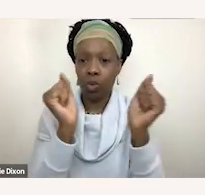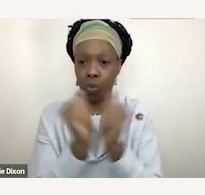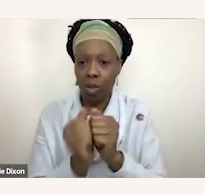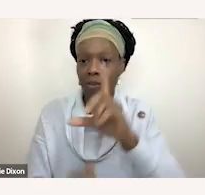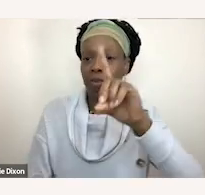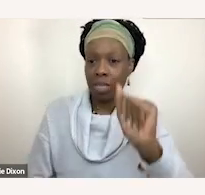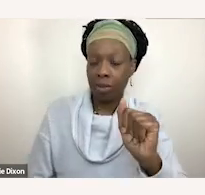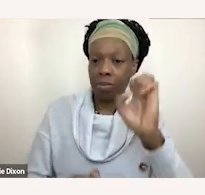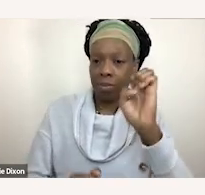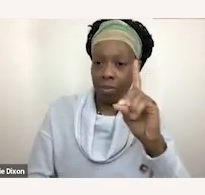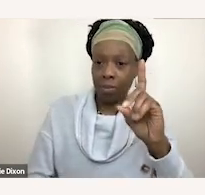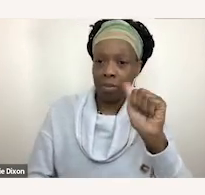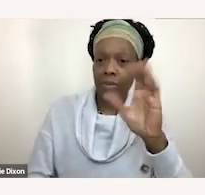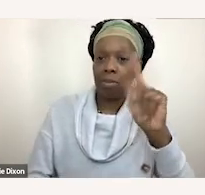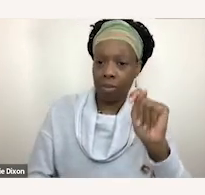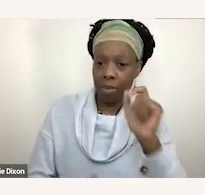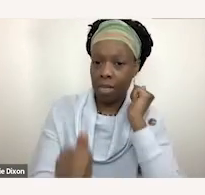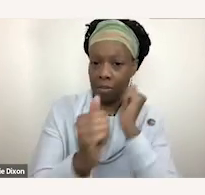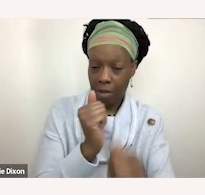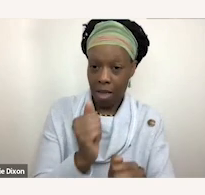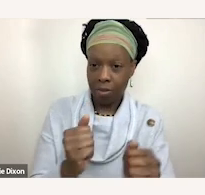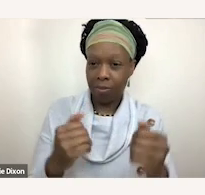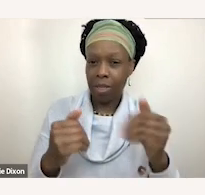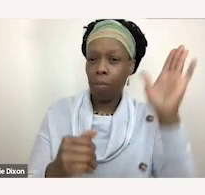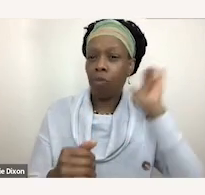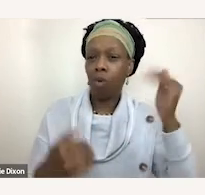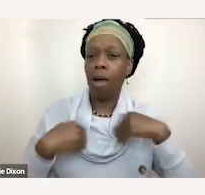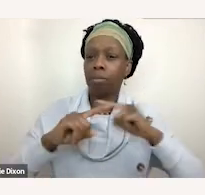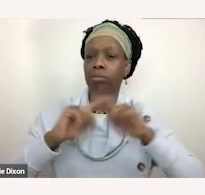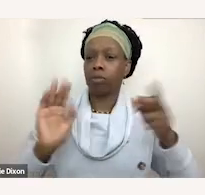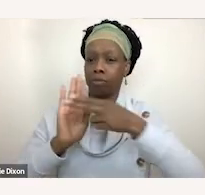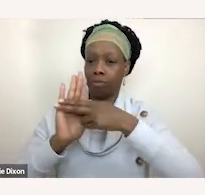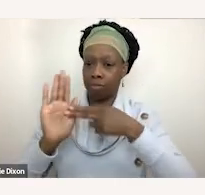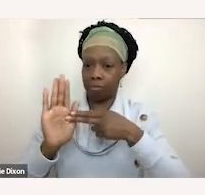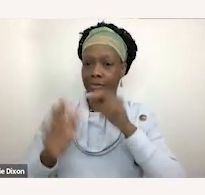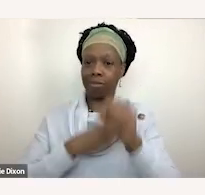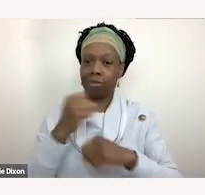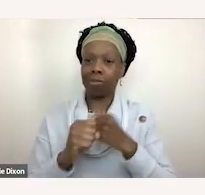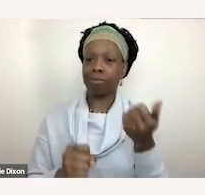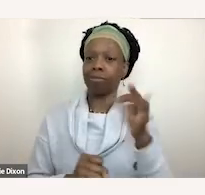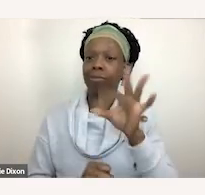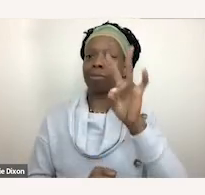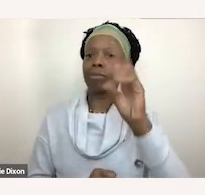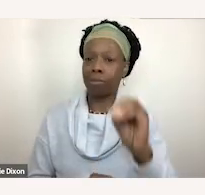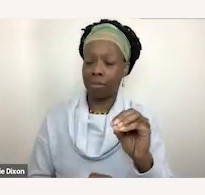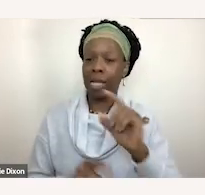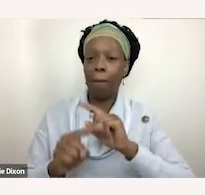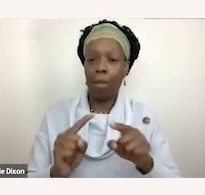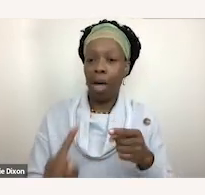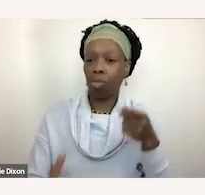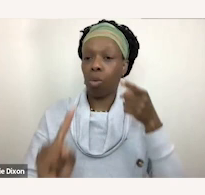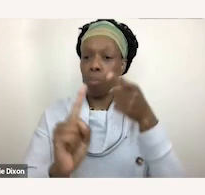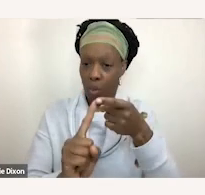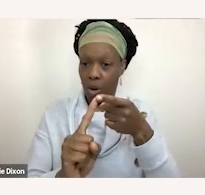act this act had a different title back in the 1970s but the meat of it is that it